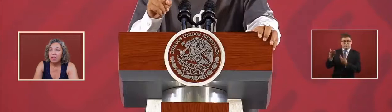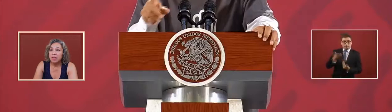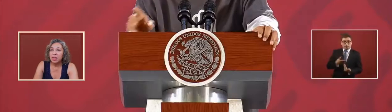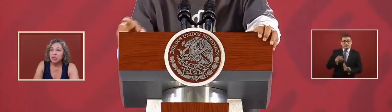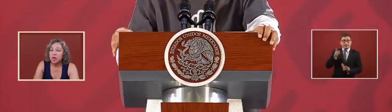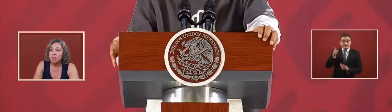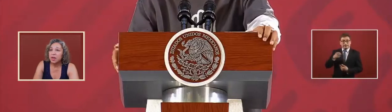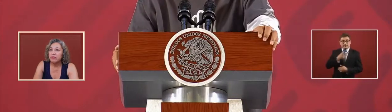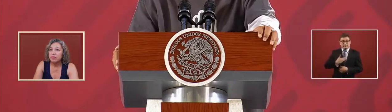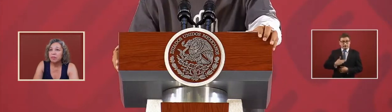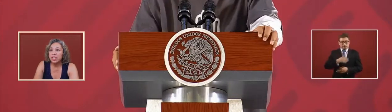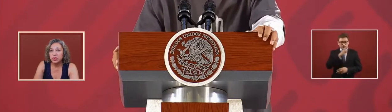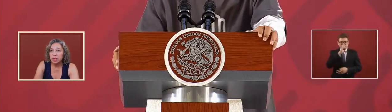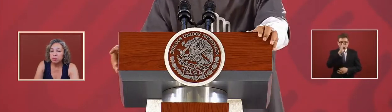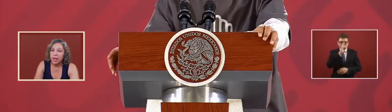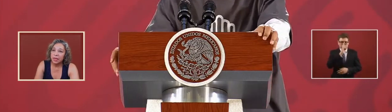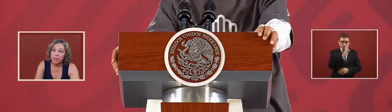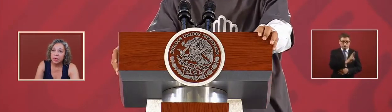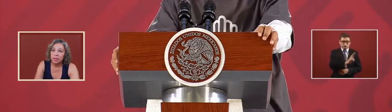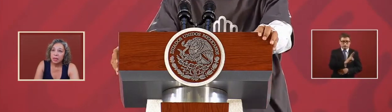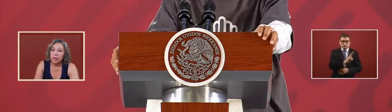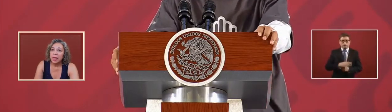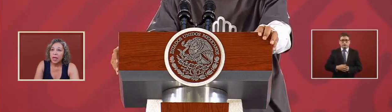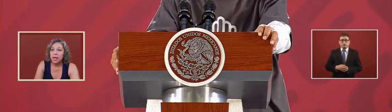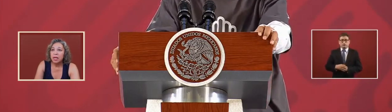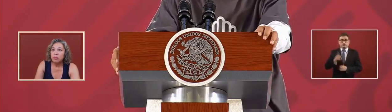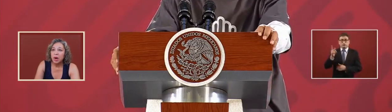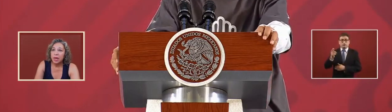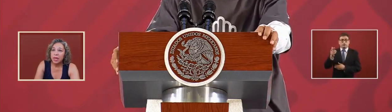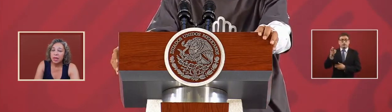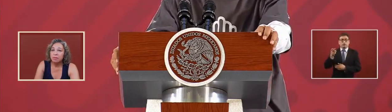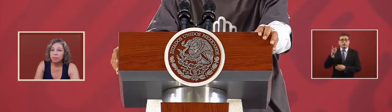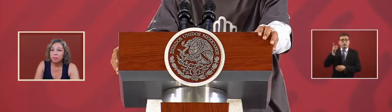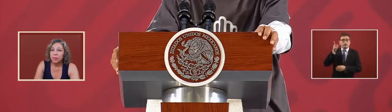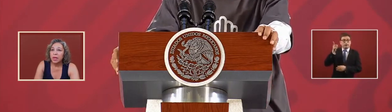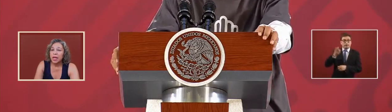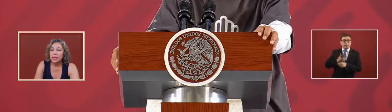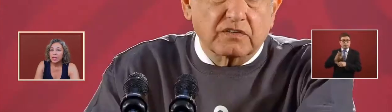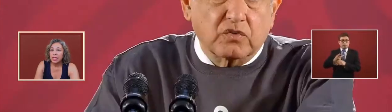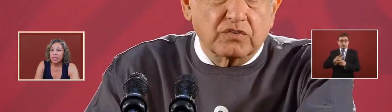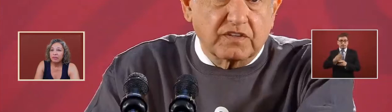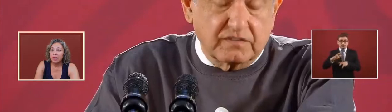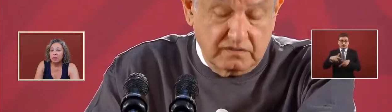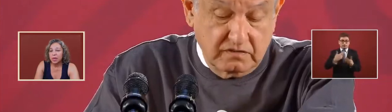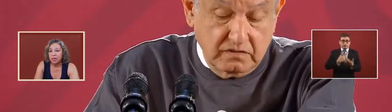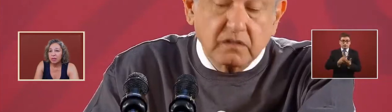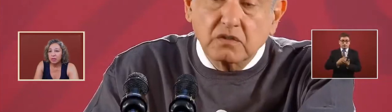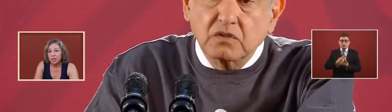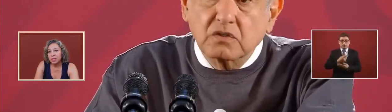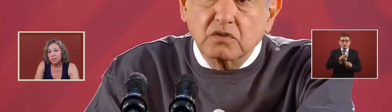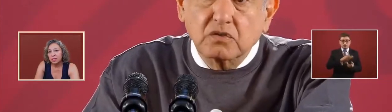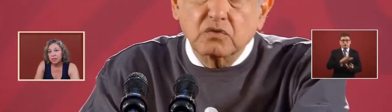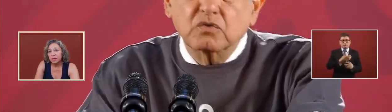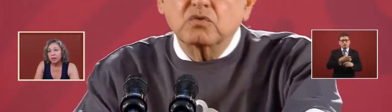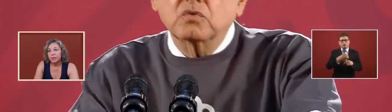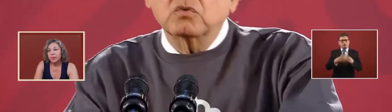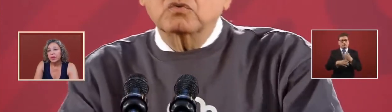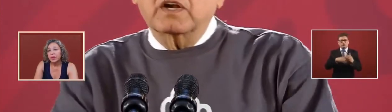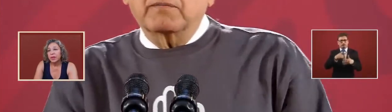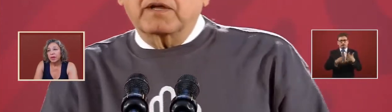he gave a treatment of much respect and he brought him as a gift among other things